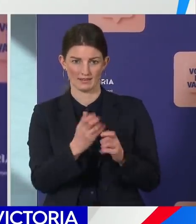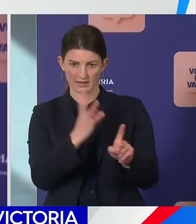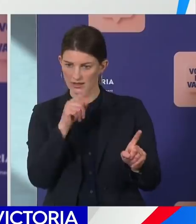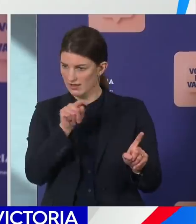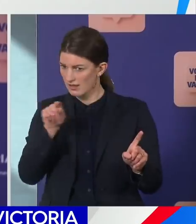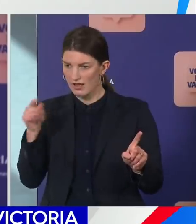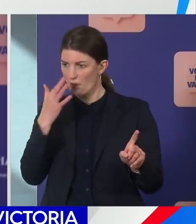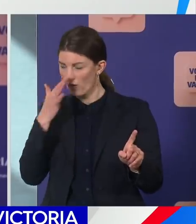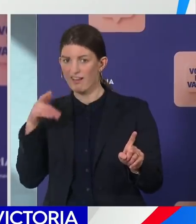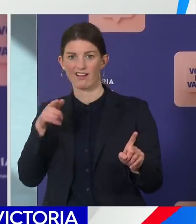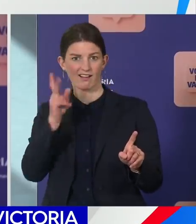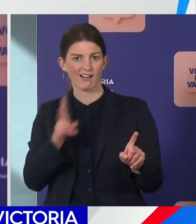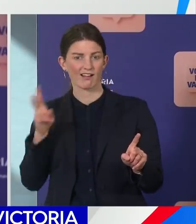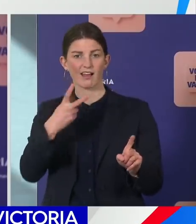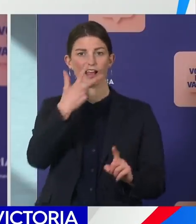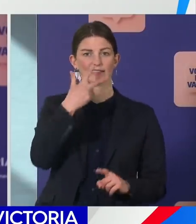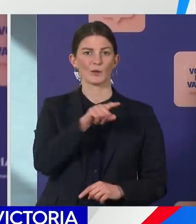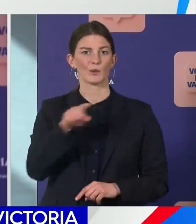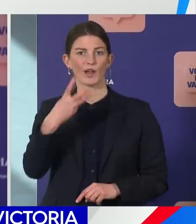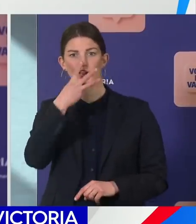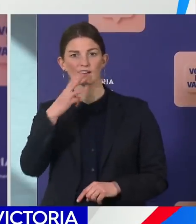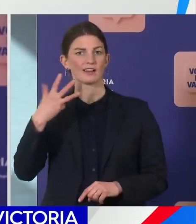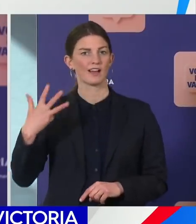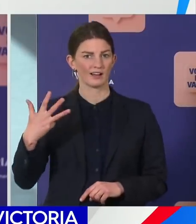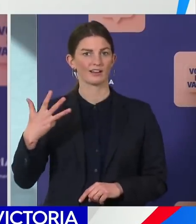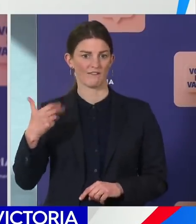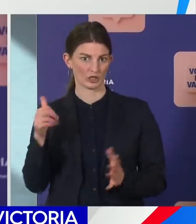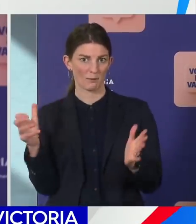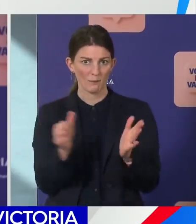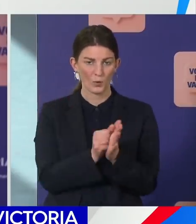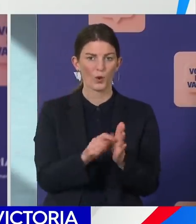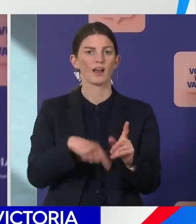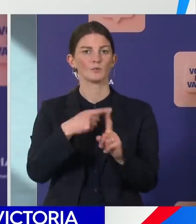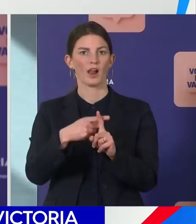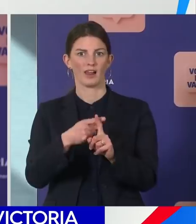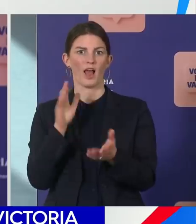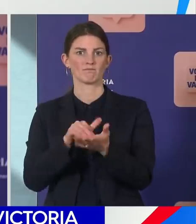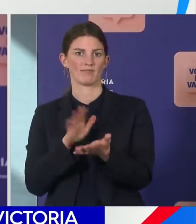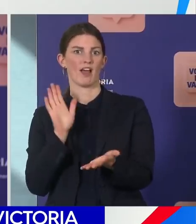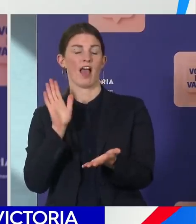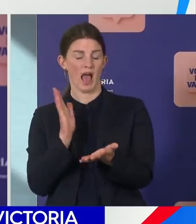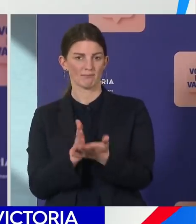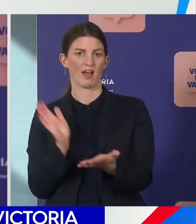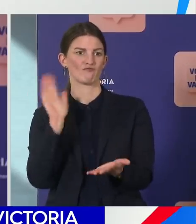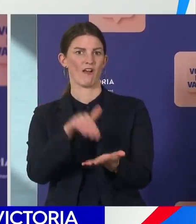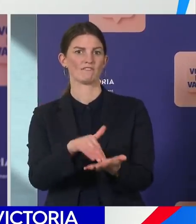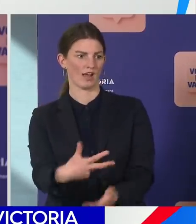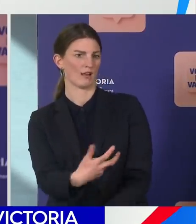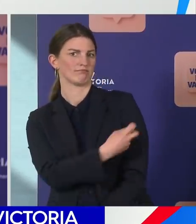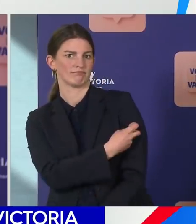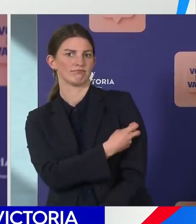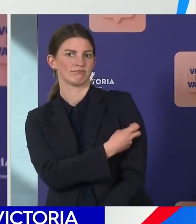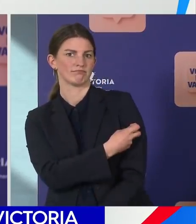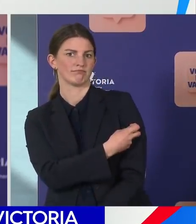and our online booking portal for state-run clinics as well as approaching GPs and others